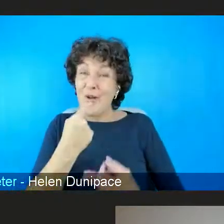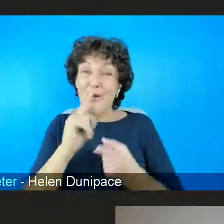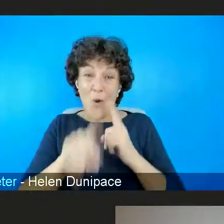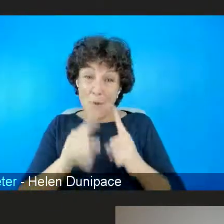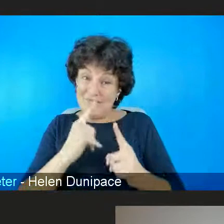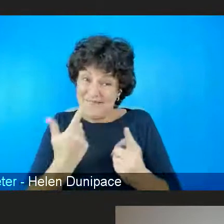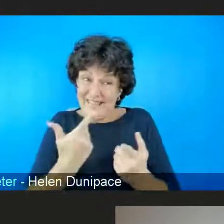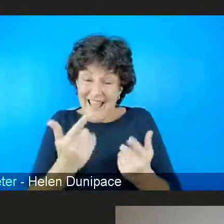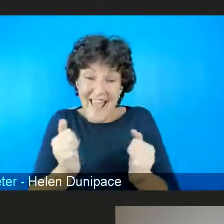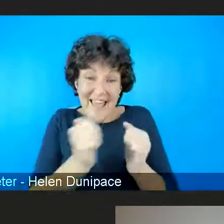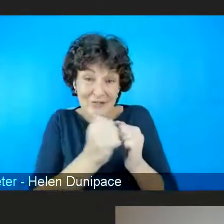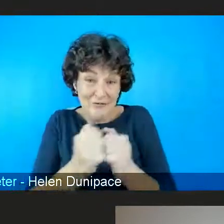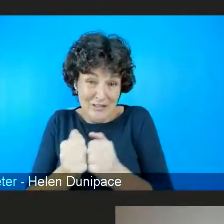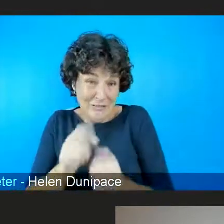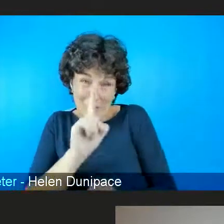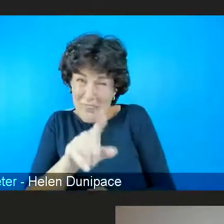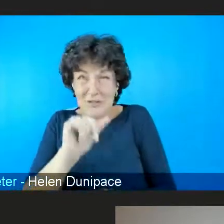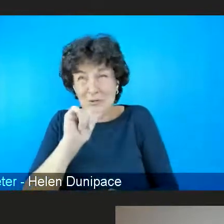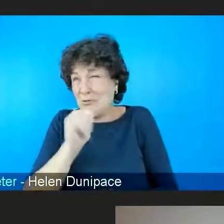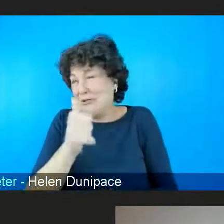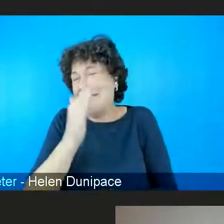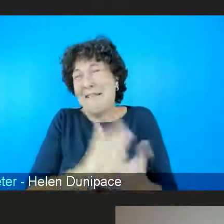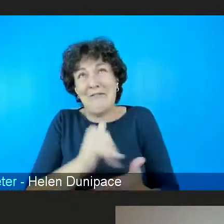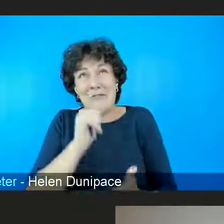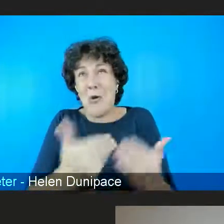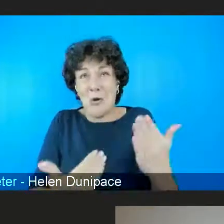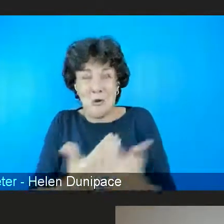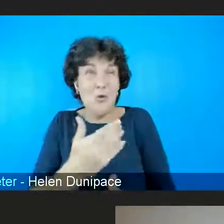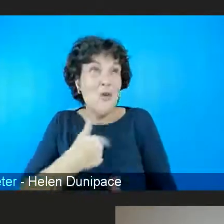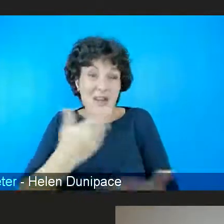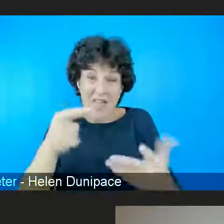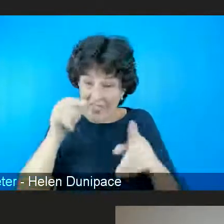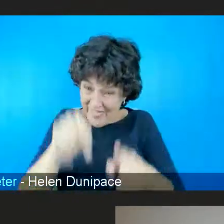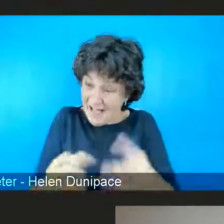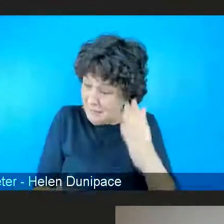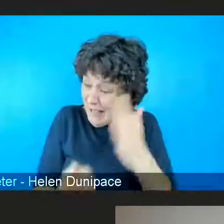Clearly, this has been going on for as long as anybody can remember and beyond.